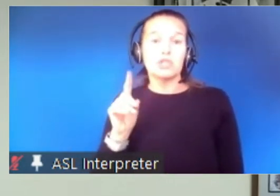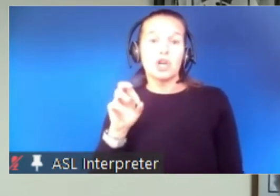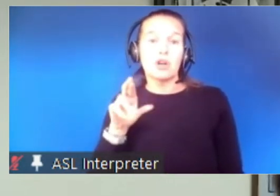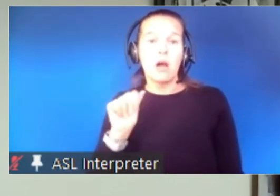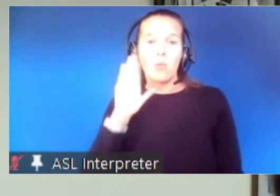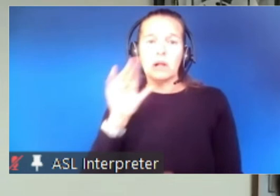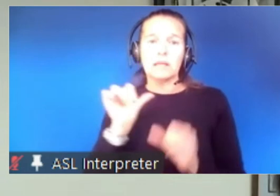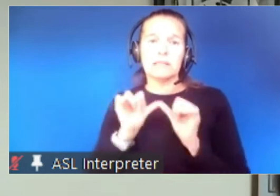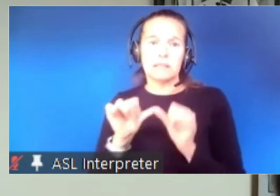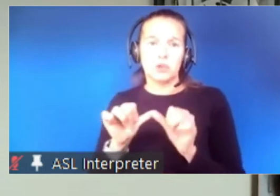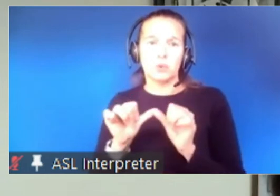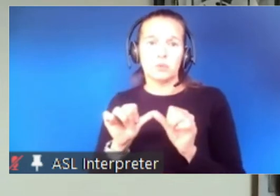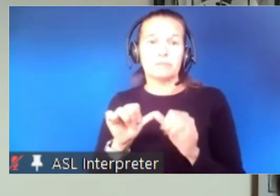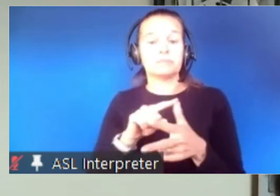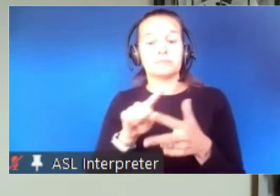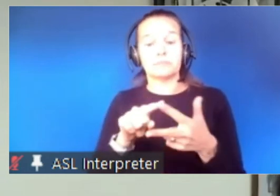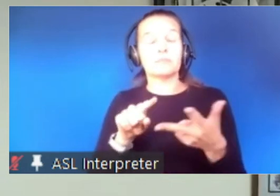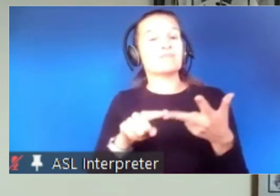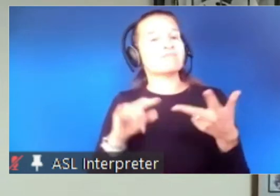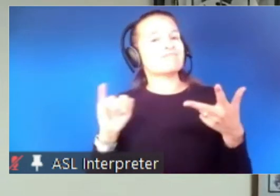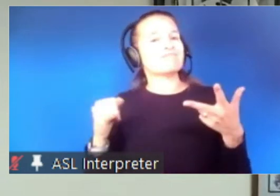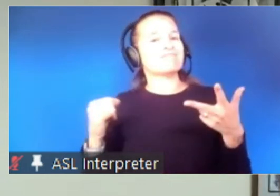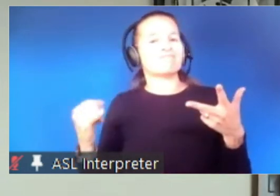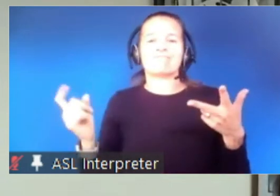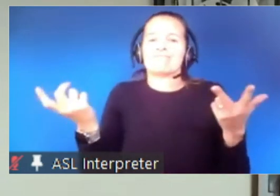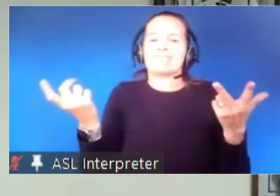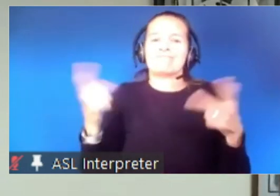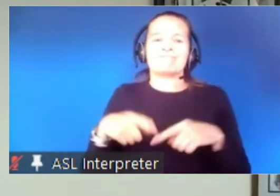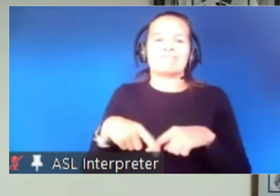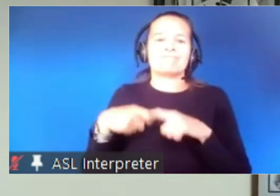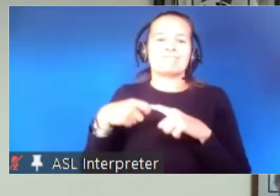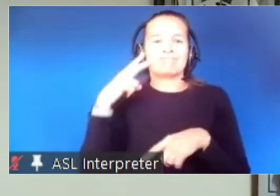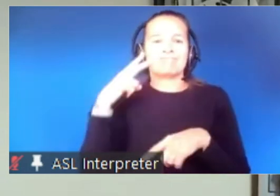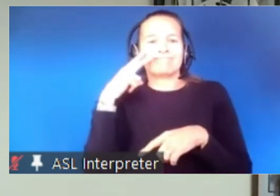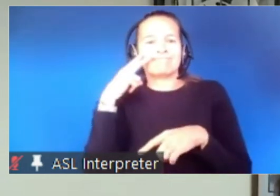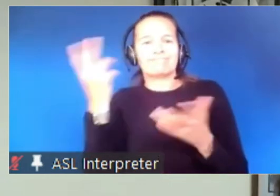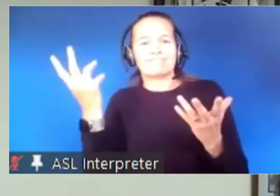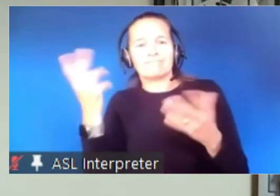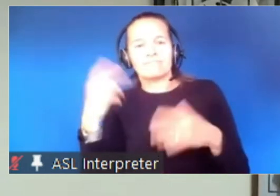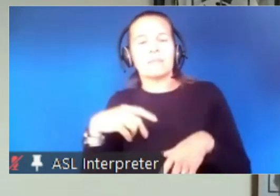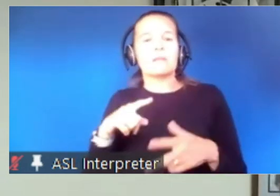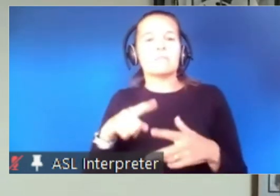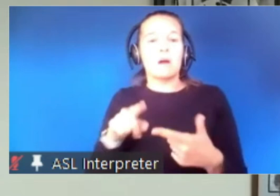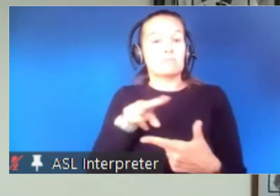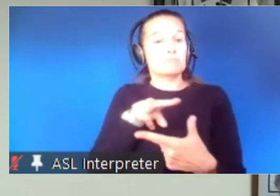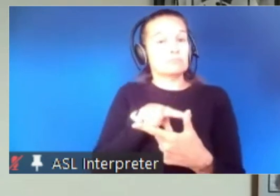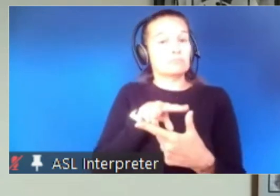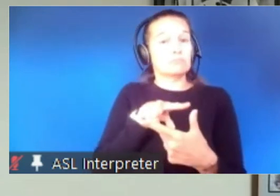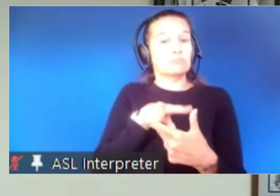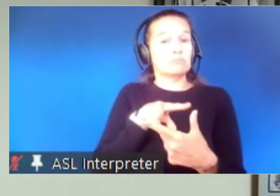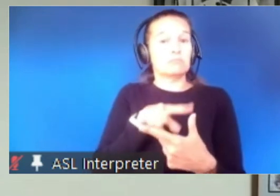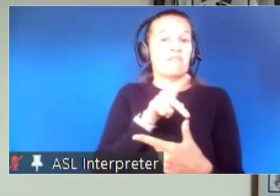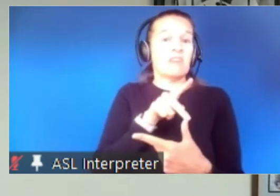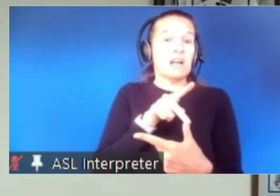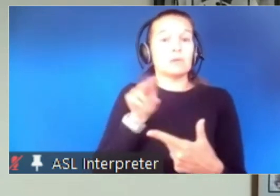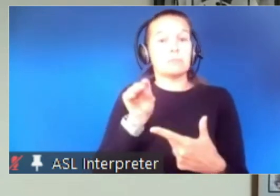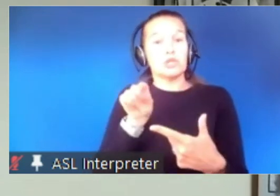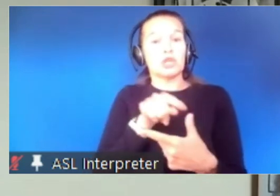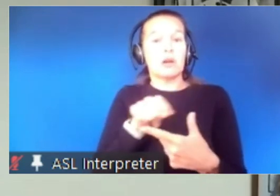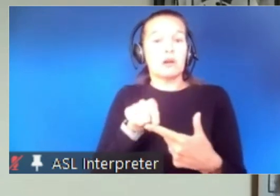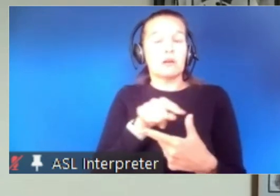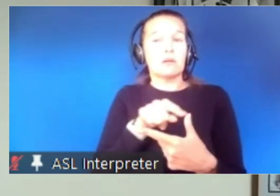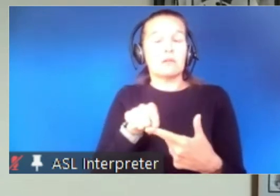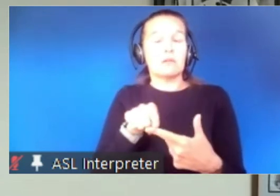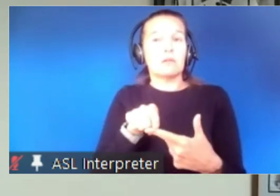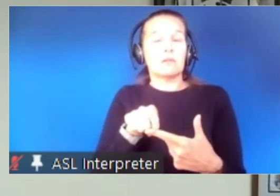see week with um with johnson and johnson uh but the numbers of pfizer and moderna that are that are